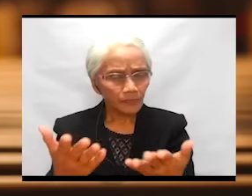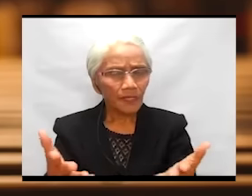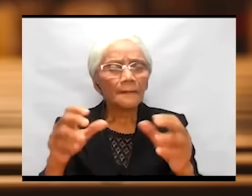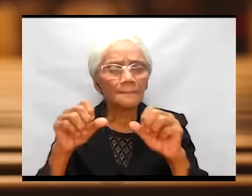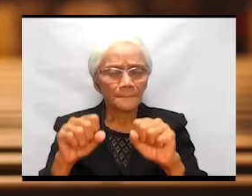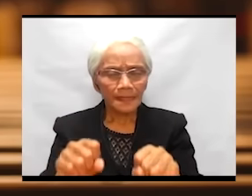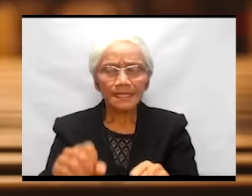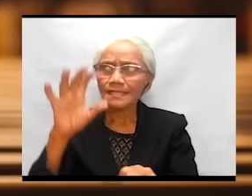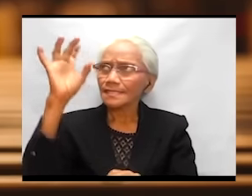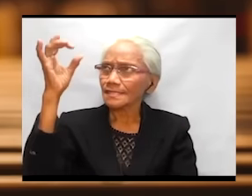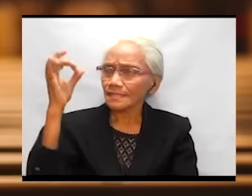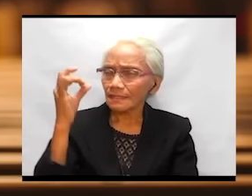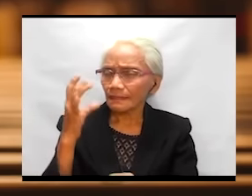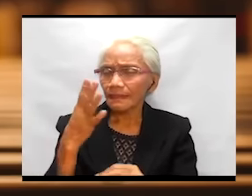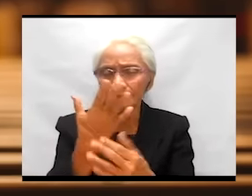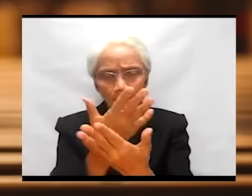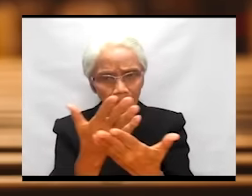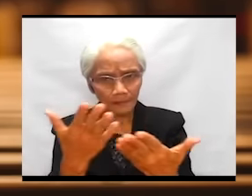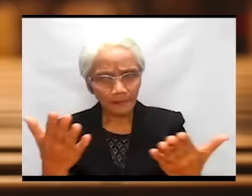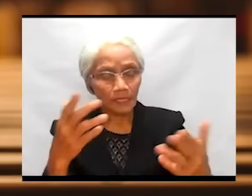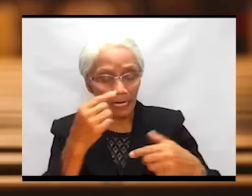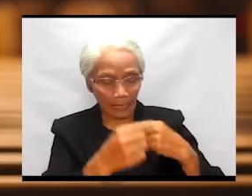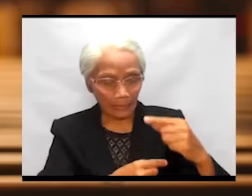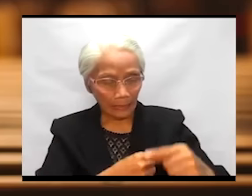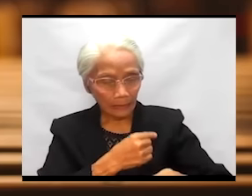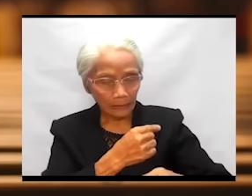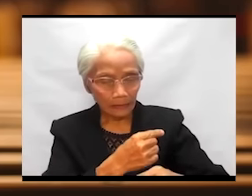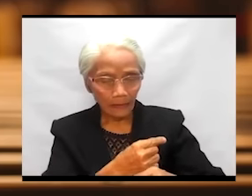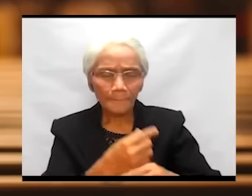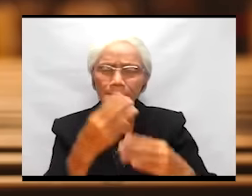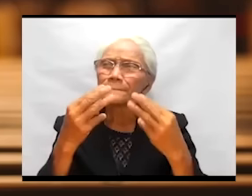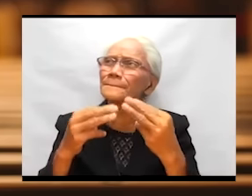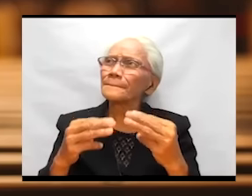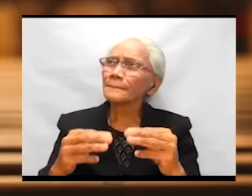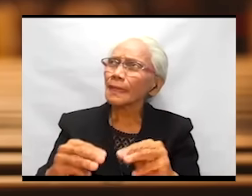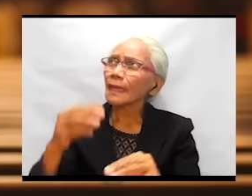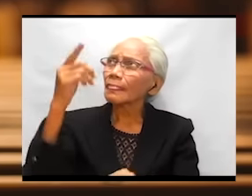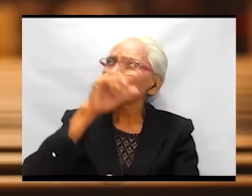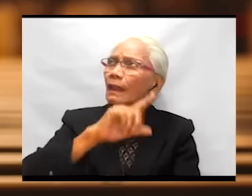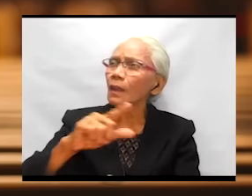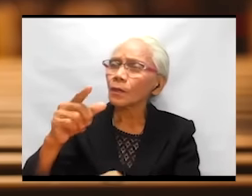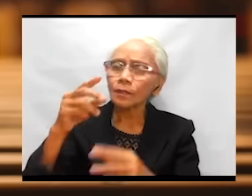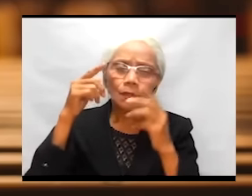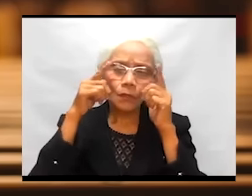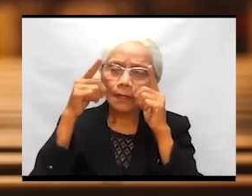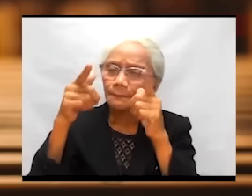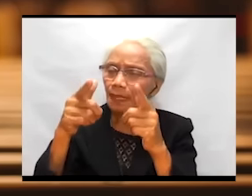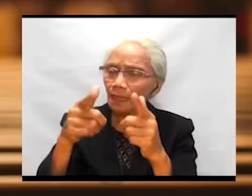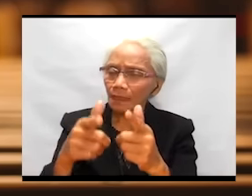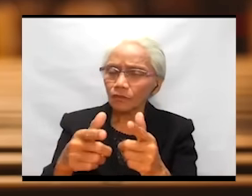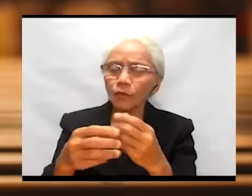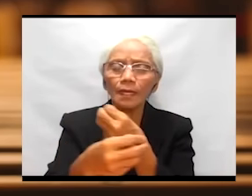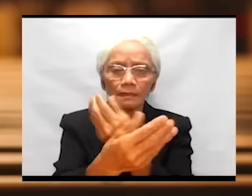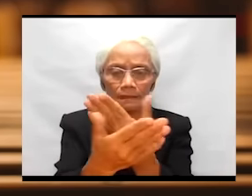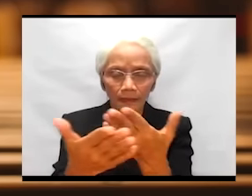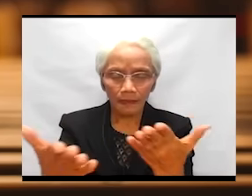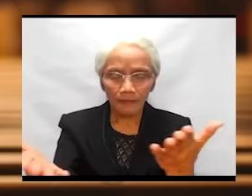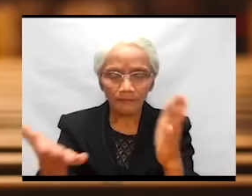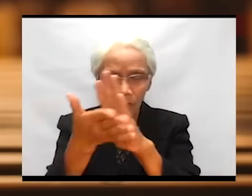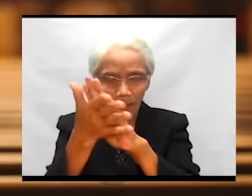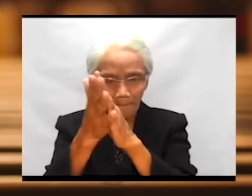upon you and be gracious to you. May the Lord look upon you kindly and grant you peace.